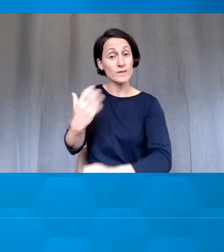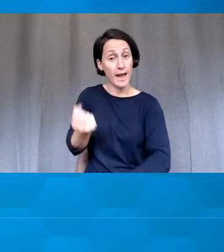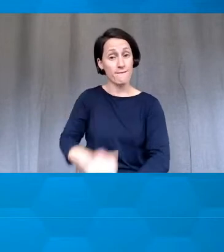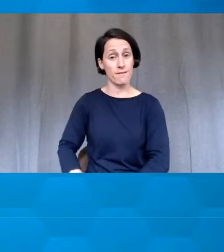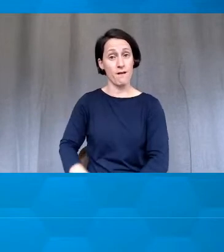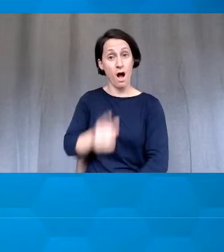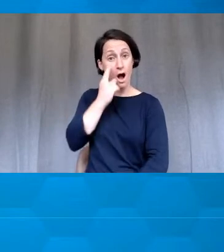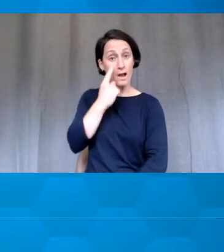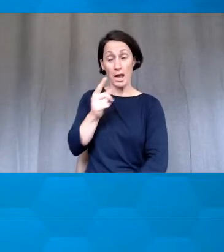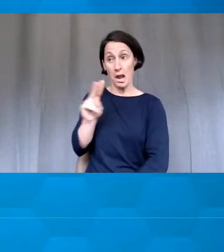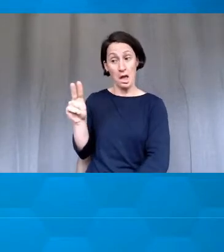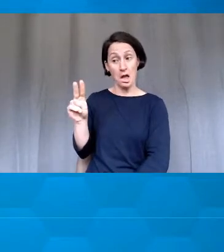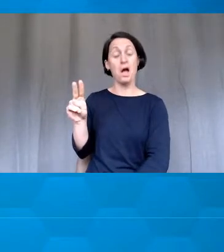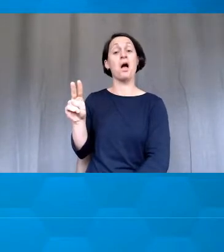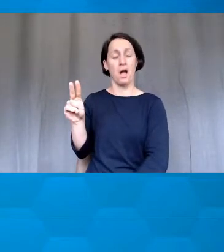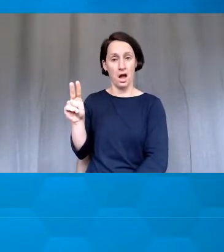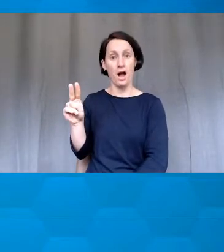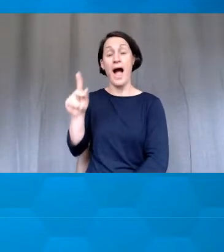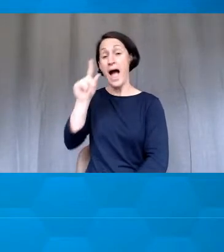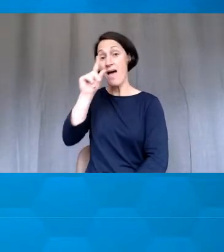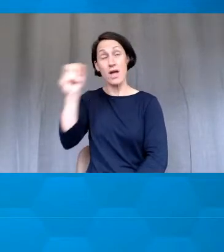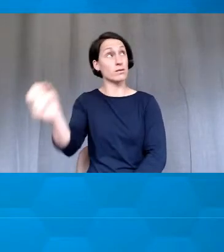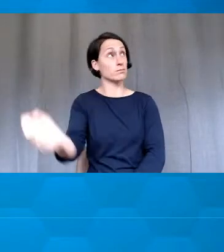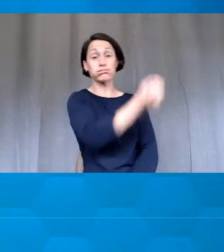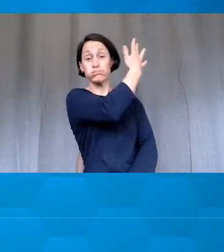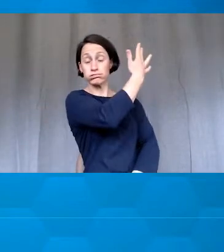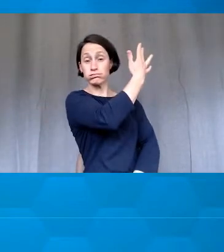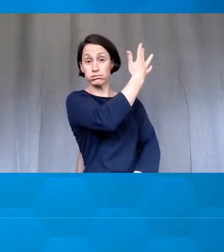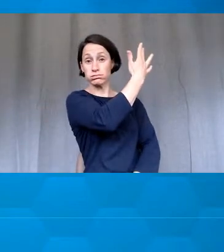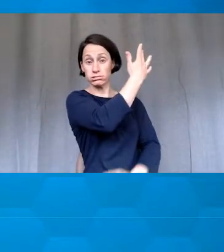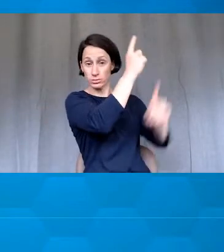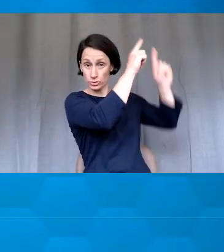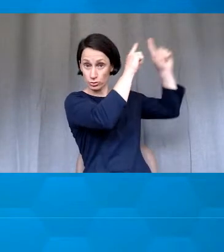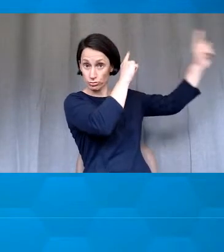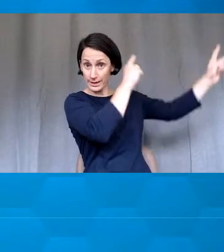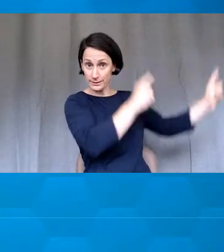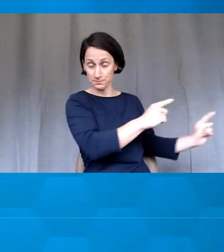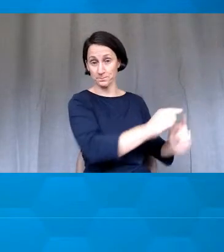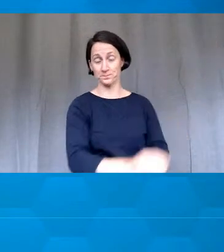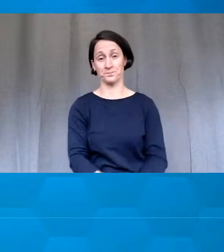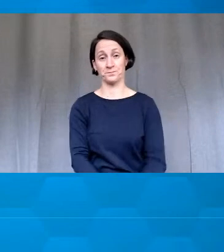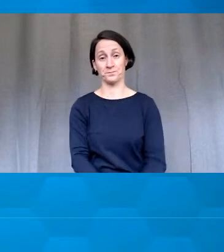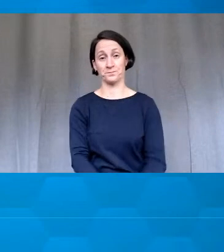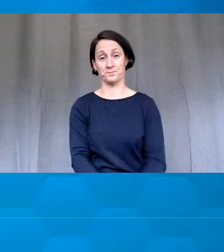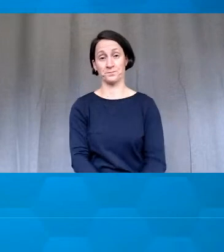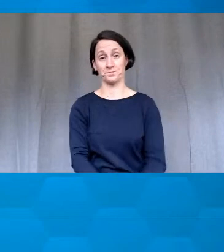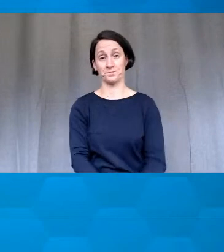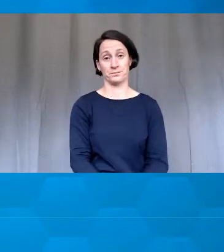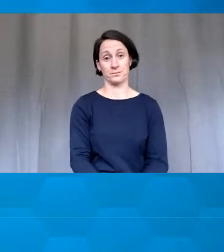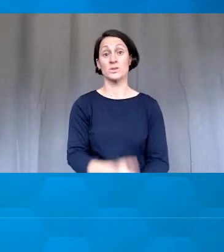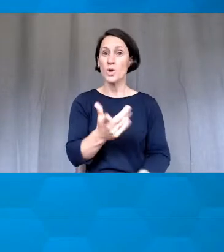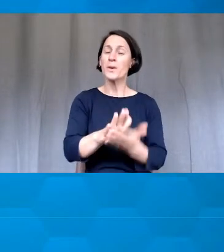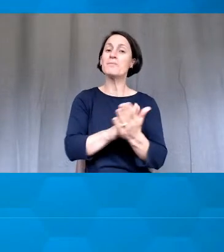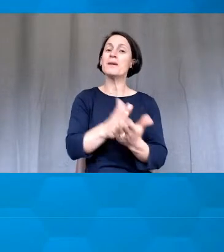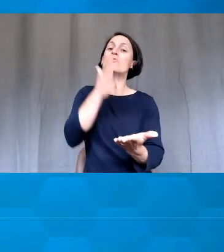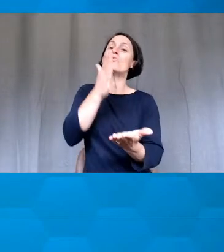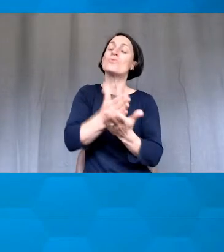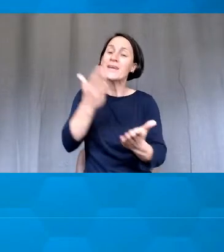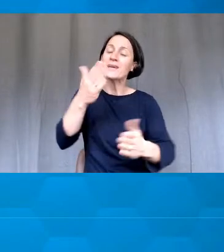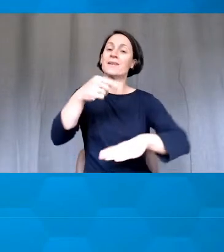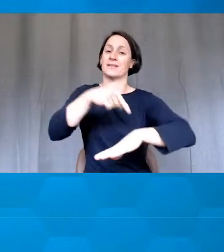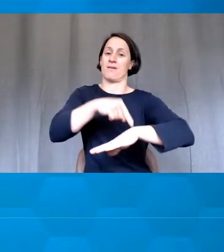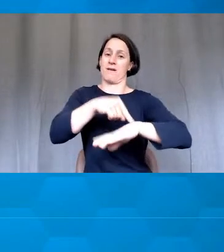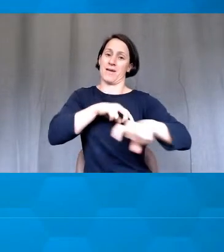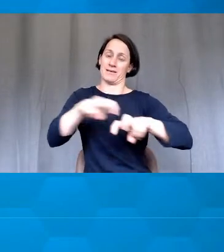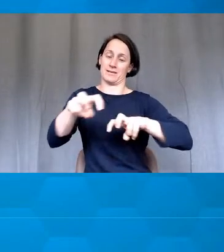have a look at that and then project them onto the large screen. So it allows that real-time activity that goes beyond